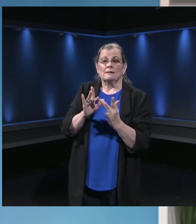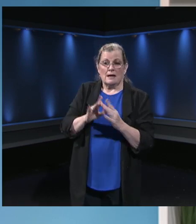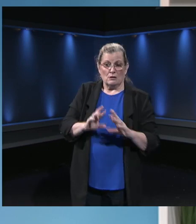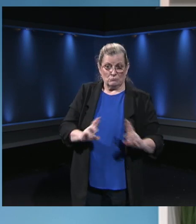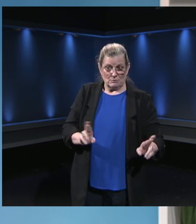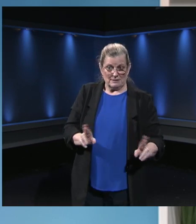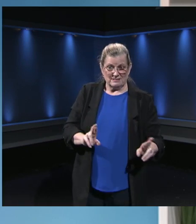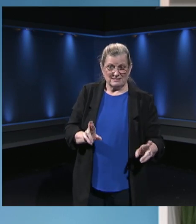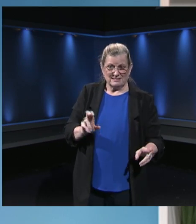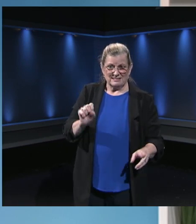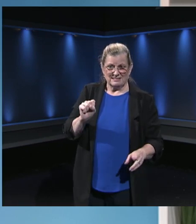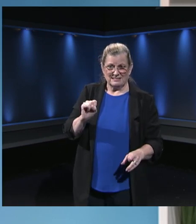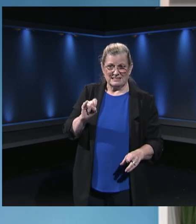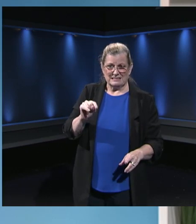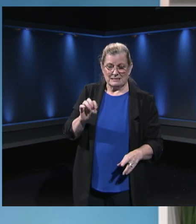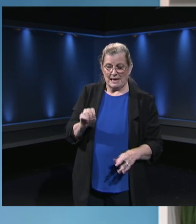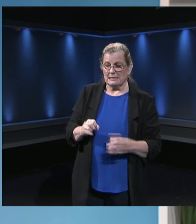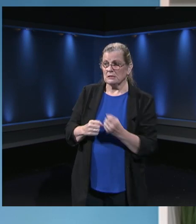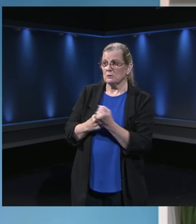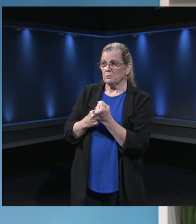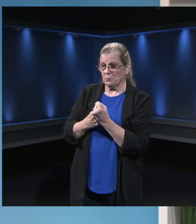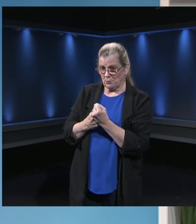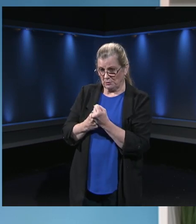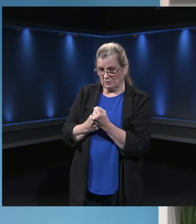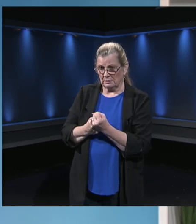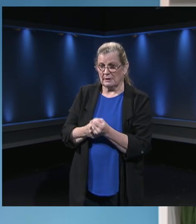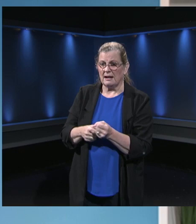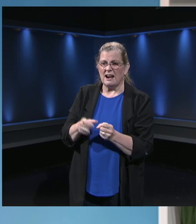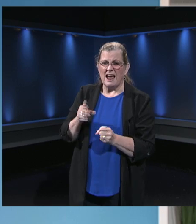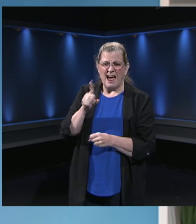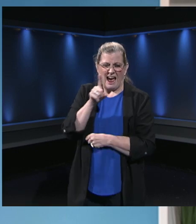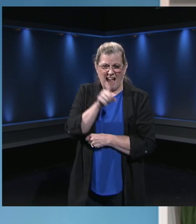where that is in the queue because it should have already been assigned.